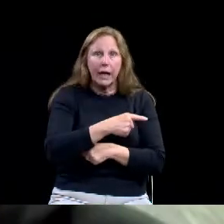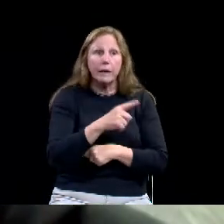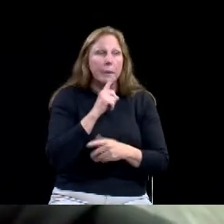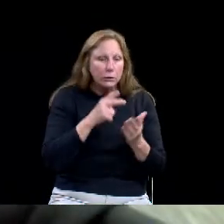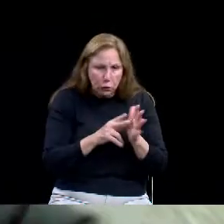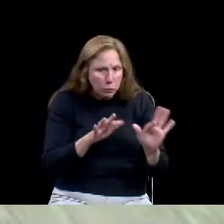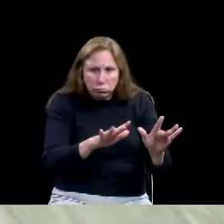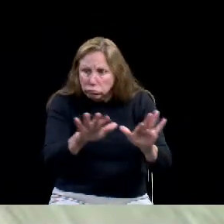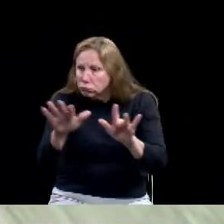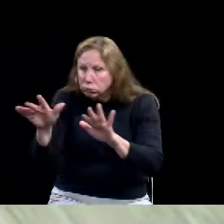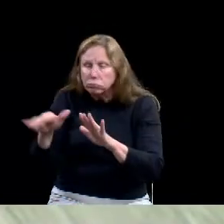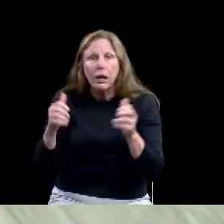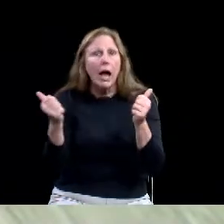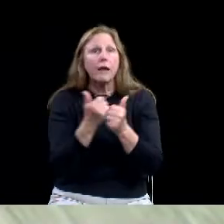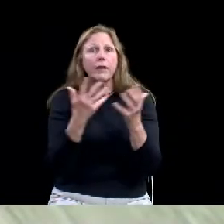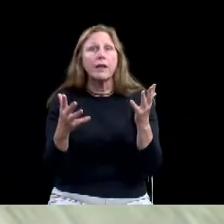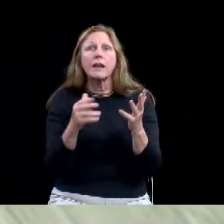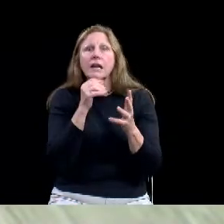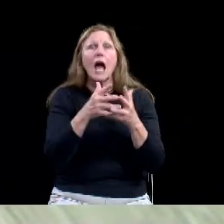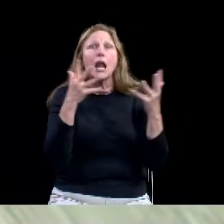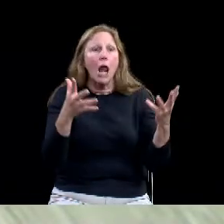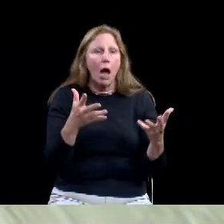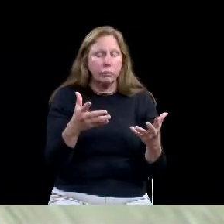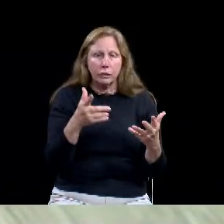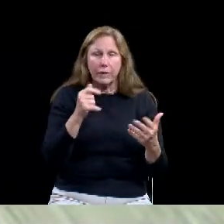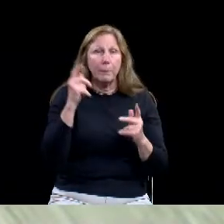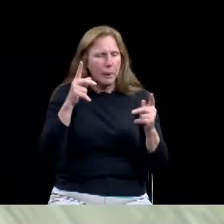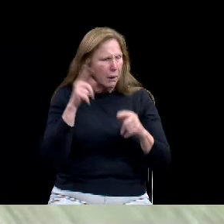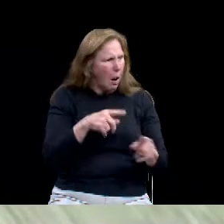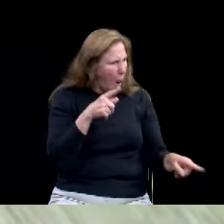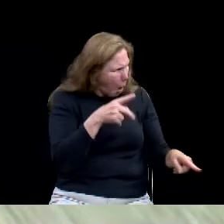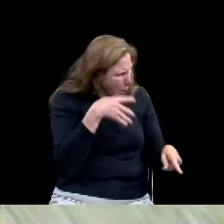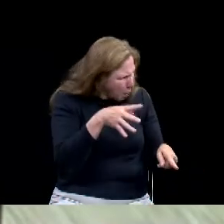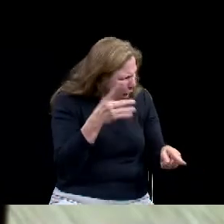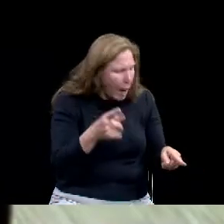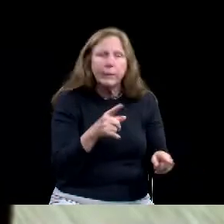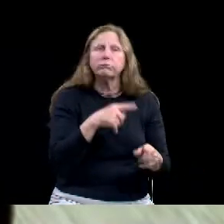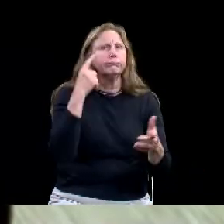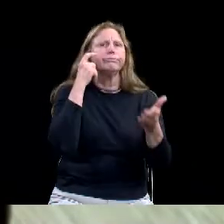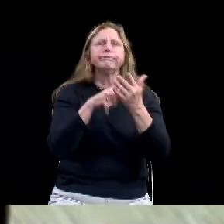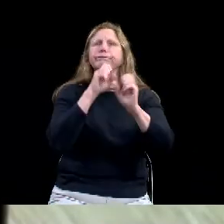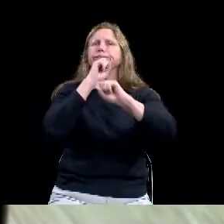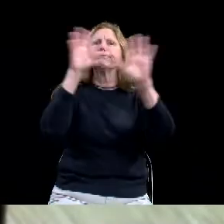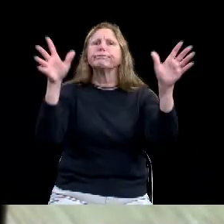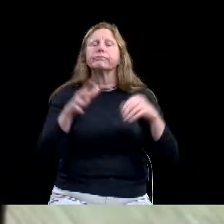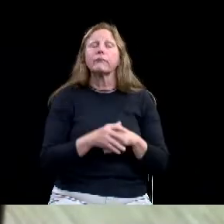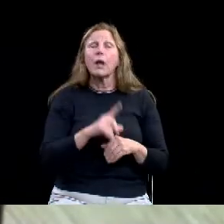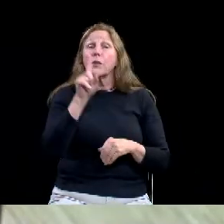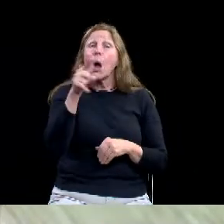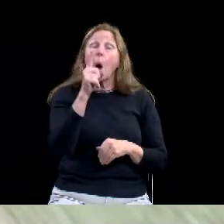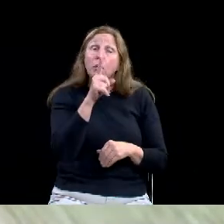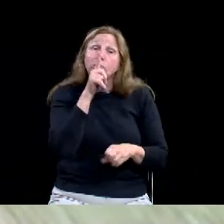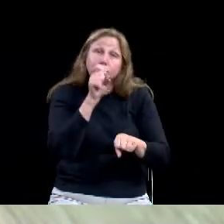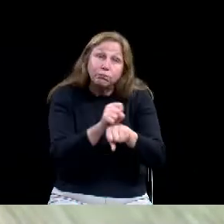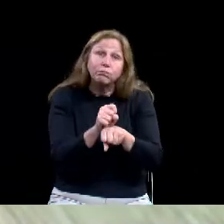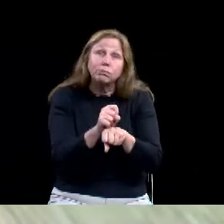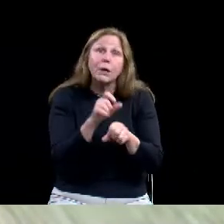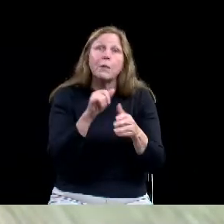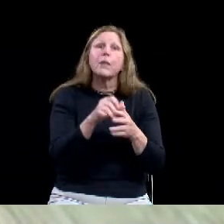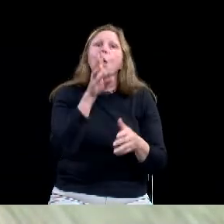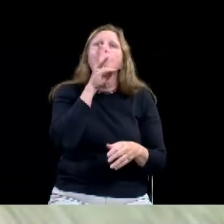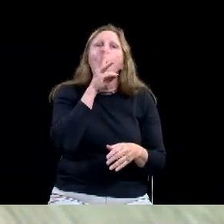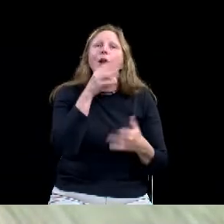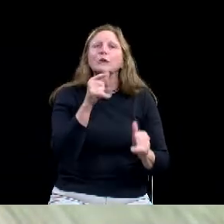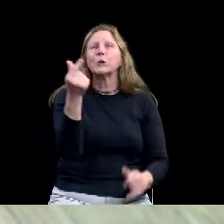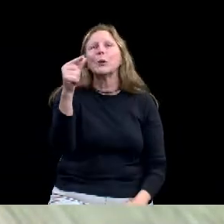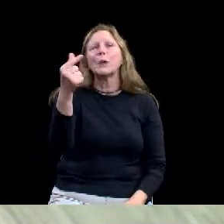proof being the green water that was still in the fountains in front of City Hall. But obviously parks, you know, can't put on an event like that without